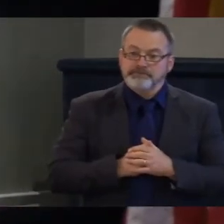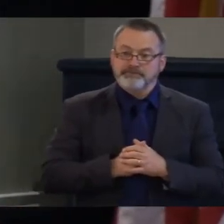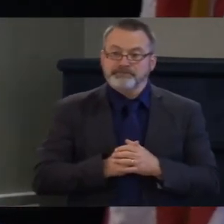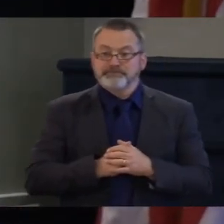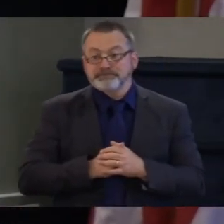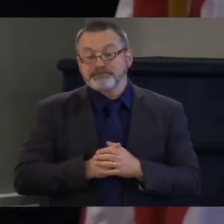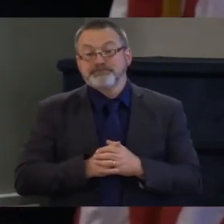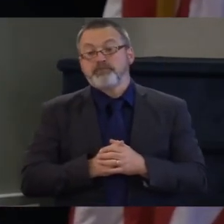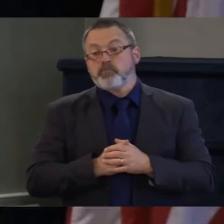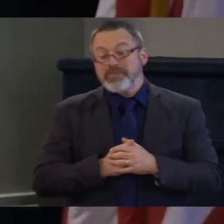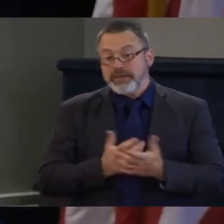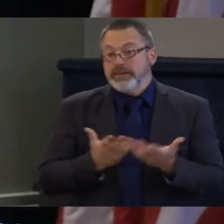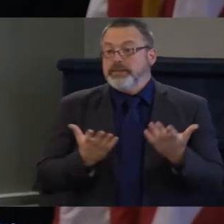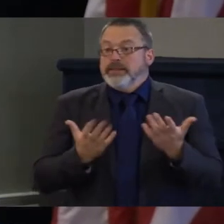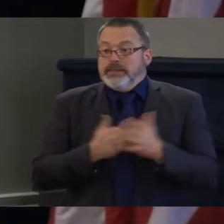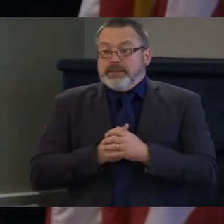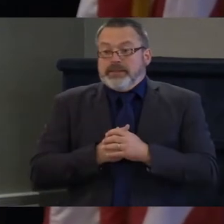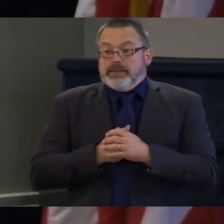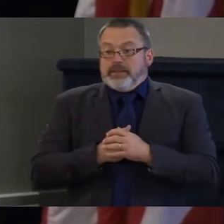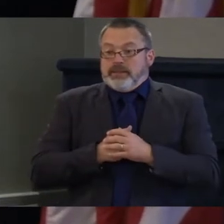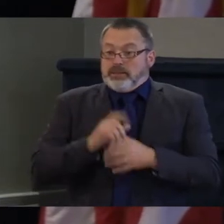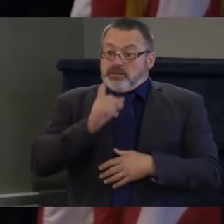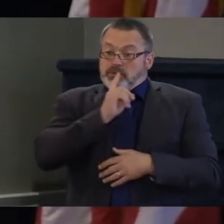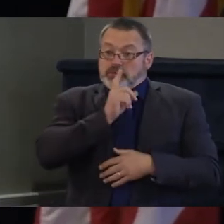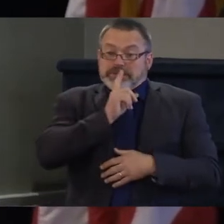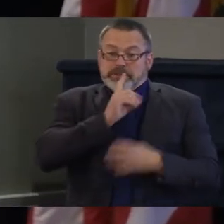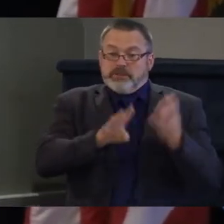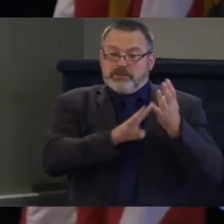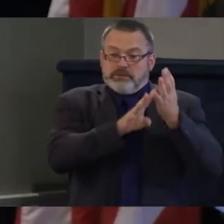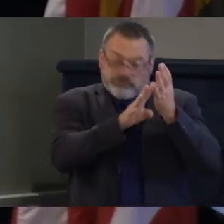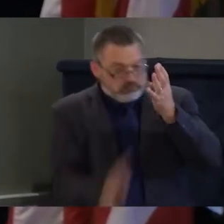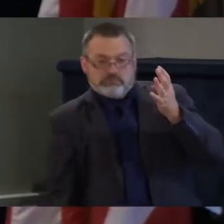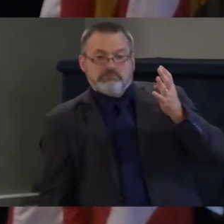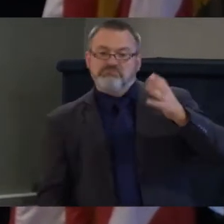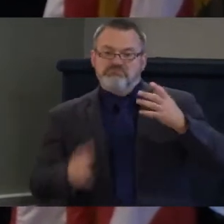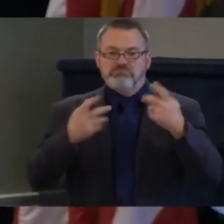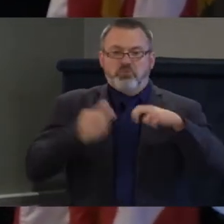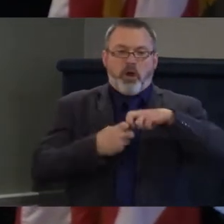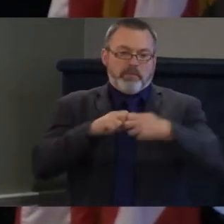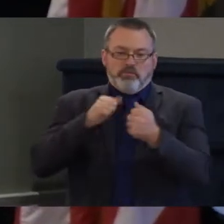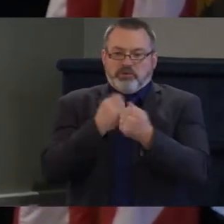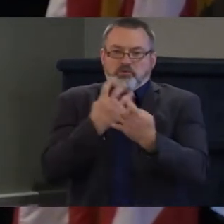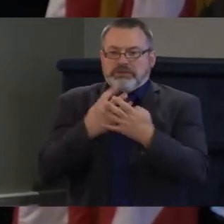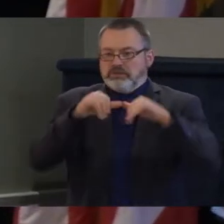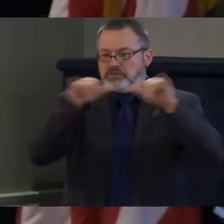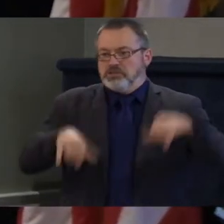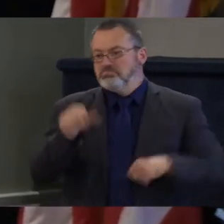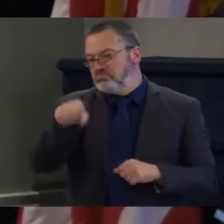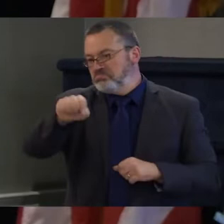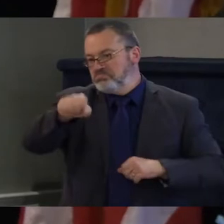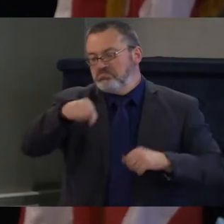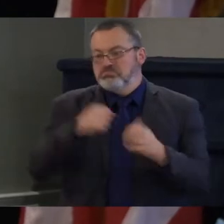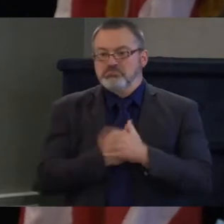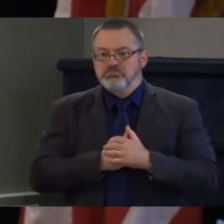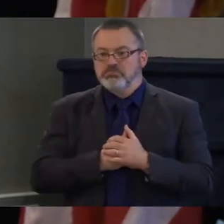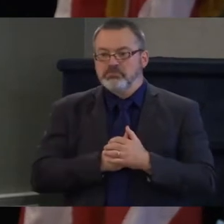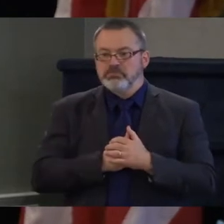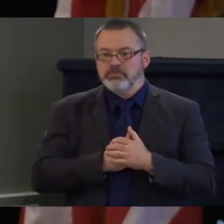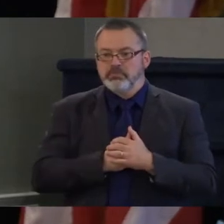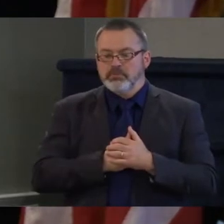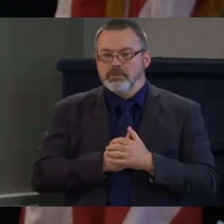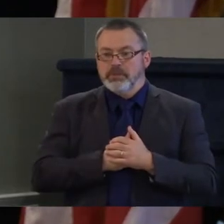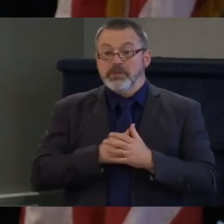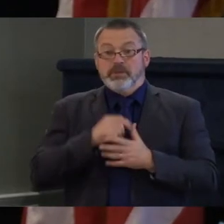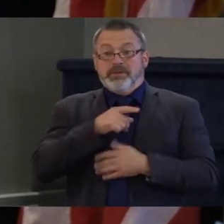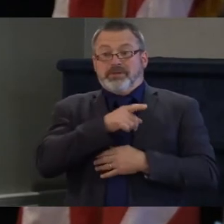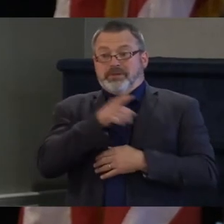voluminous, there's so much wrong with correctional facilities and how those incarcerated are being